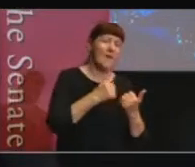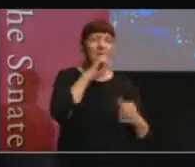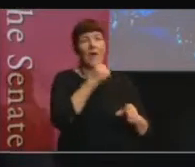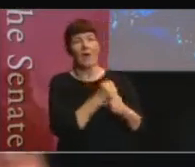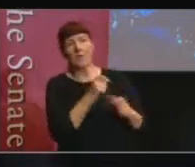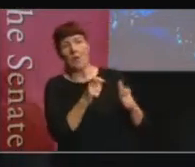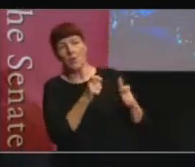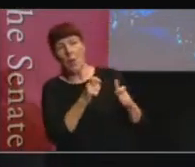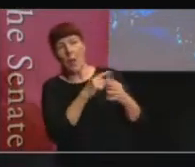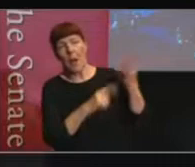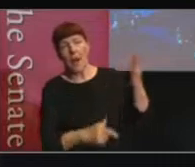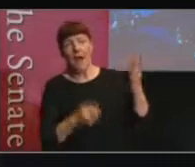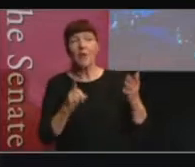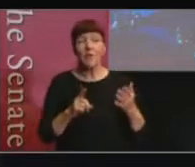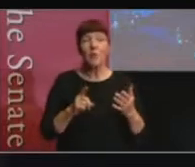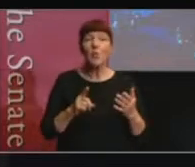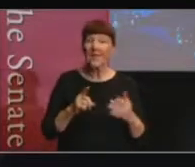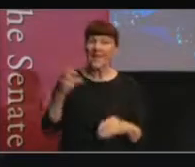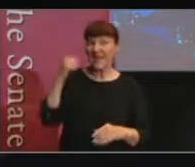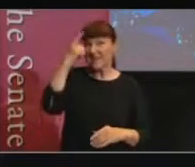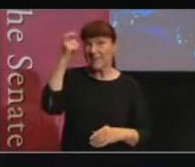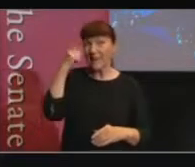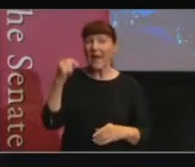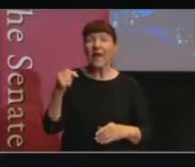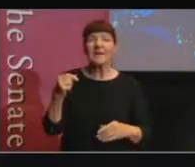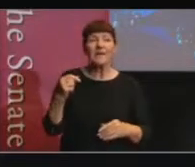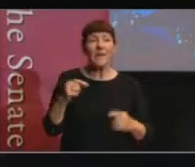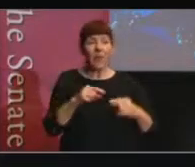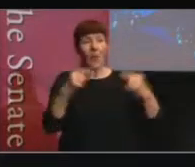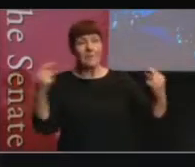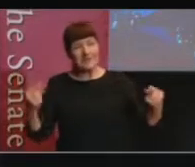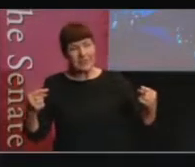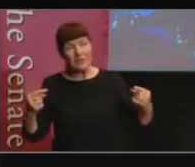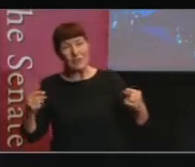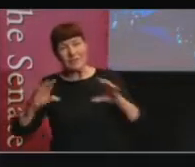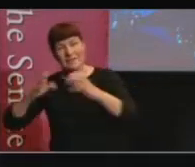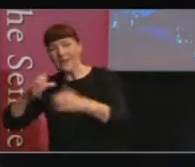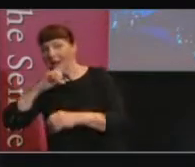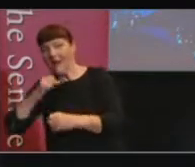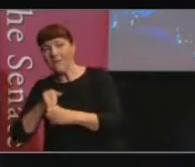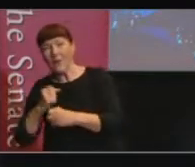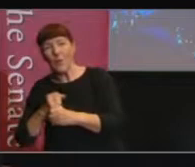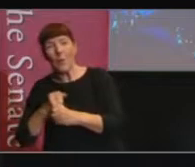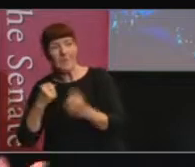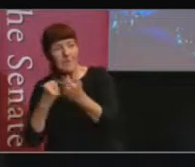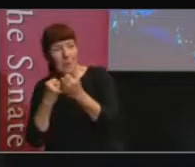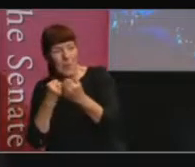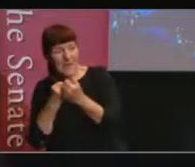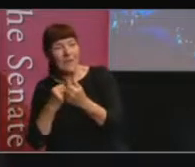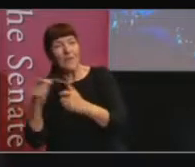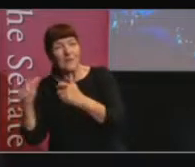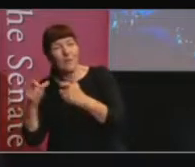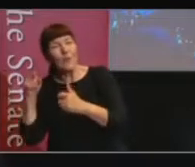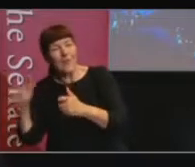controlled. You'd expect the opposition to support it if it was opposition controlled. Of course. But something deeper is